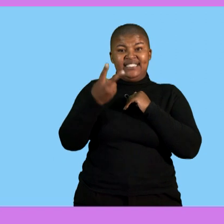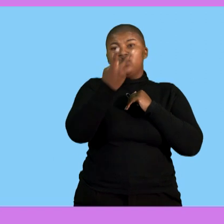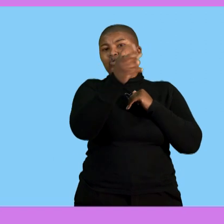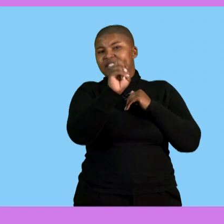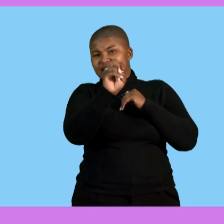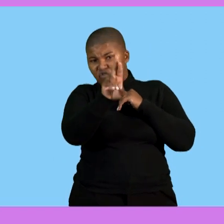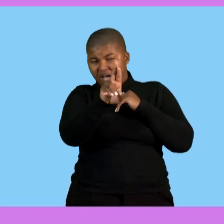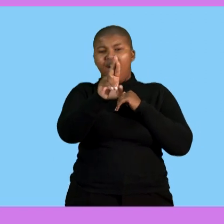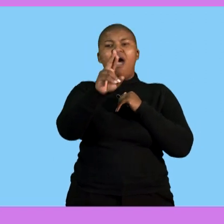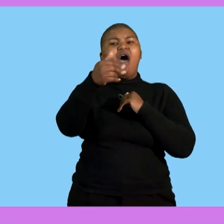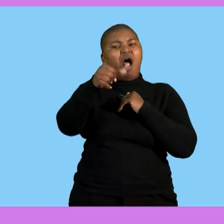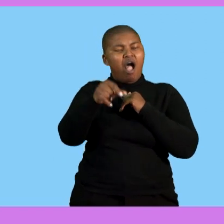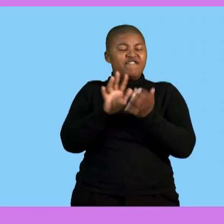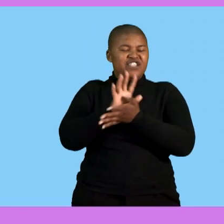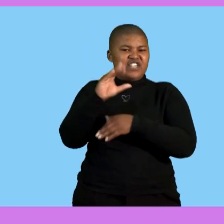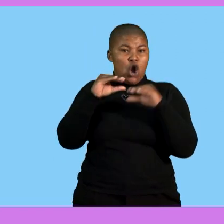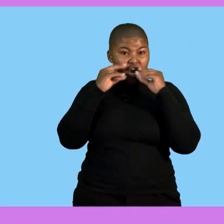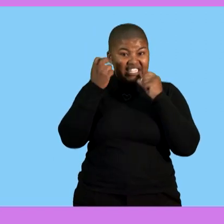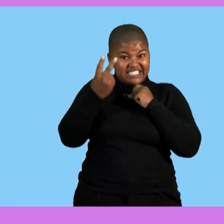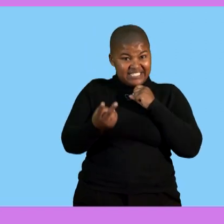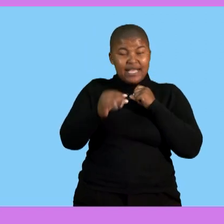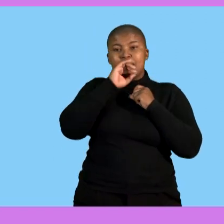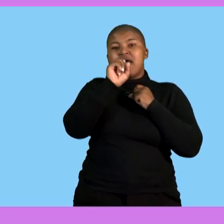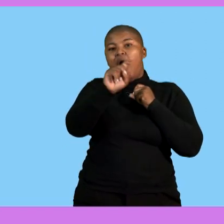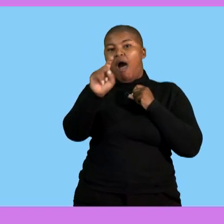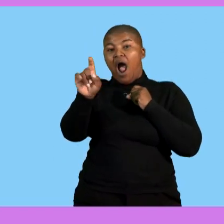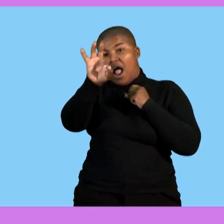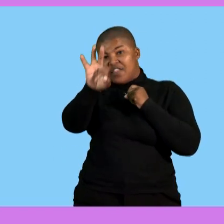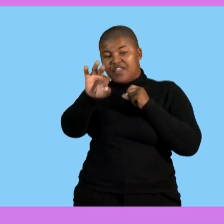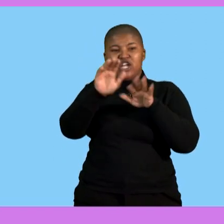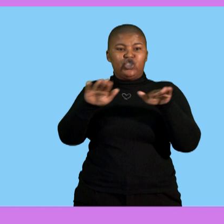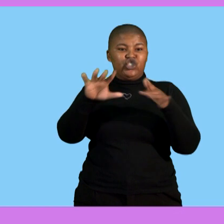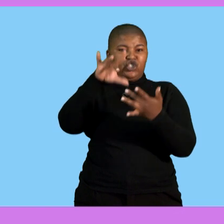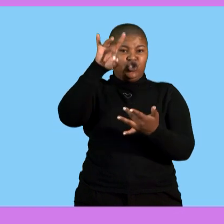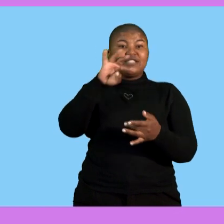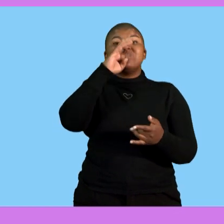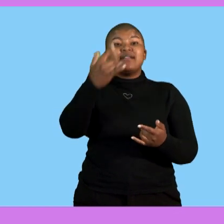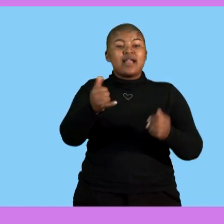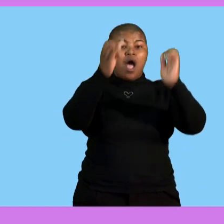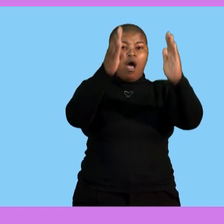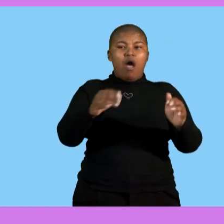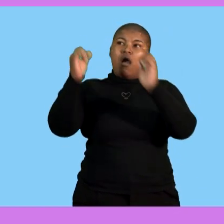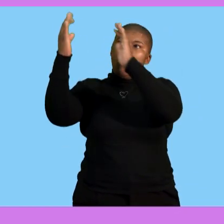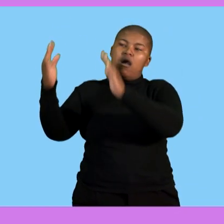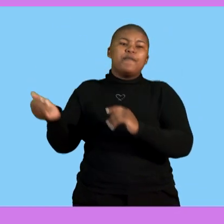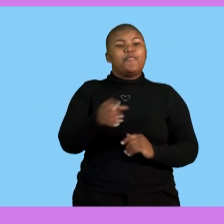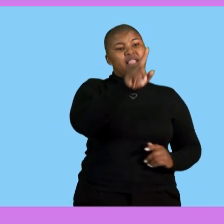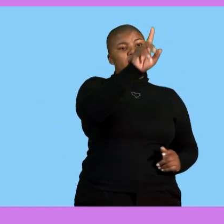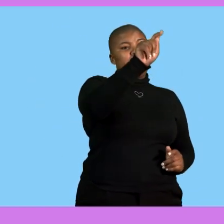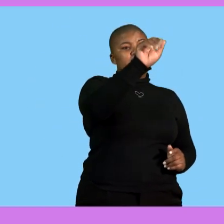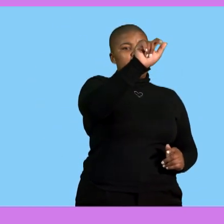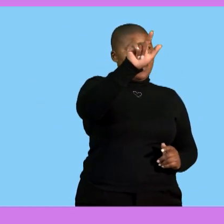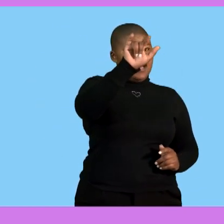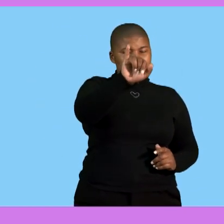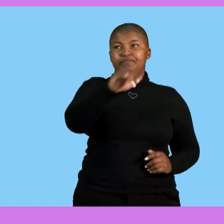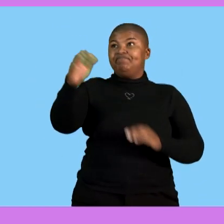options as their meal. Now we are to complete a tally and a frequency table. So now when